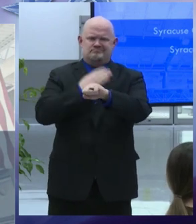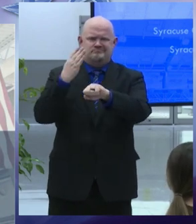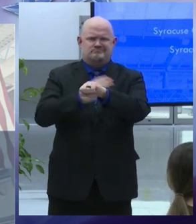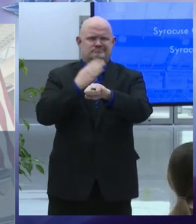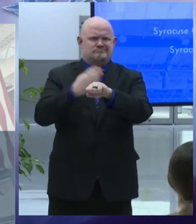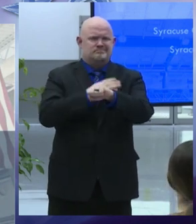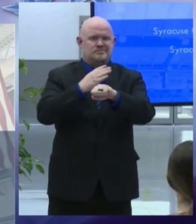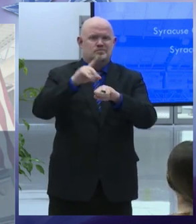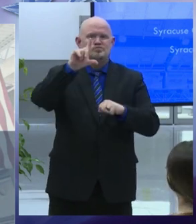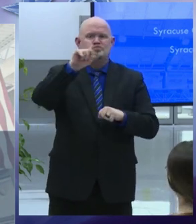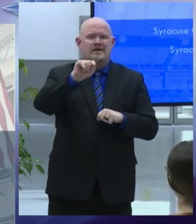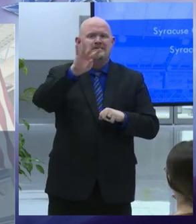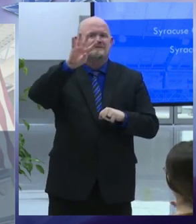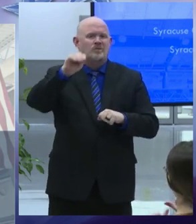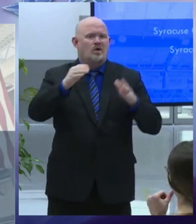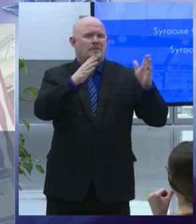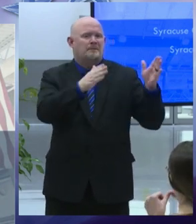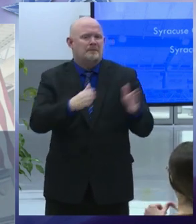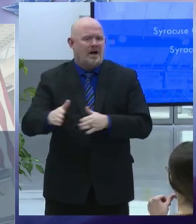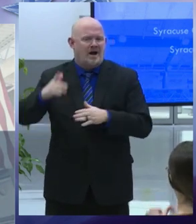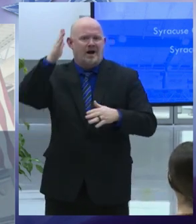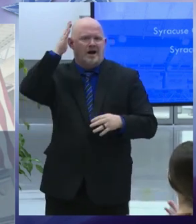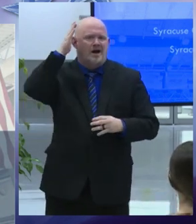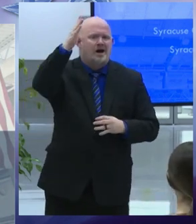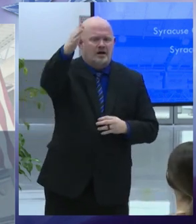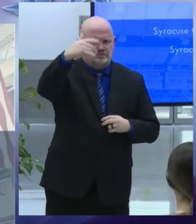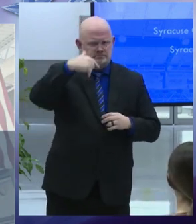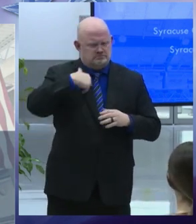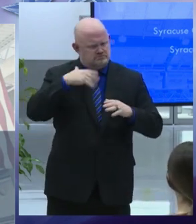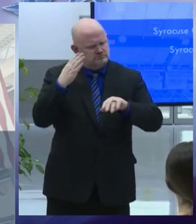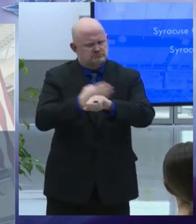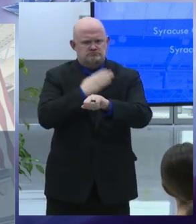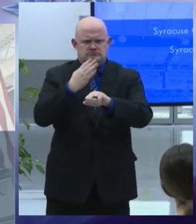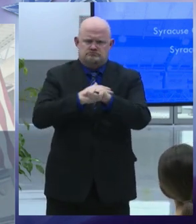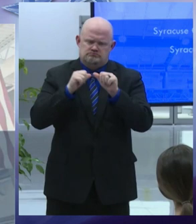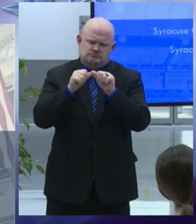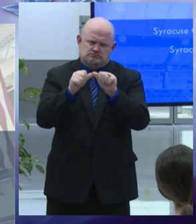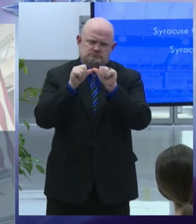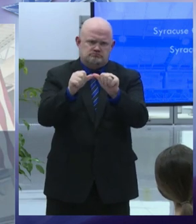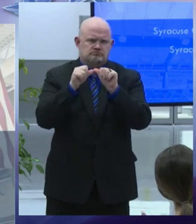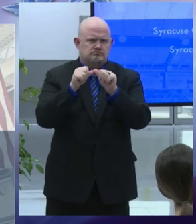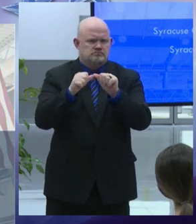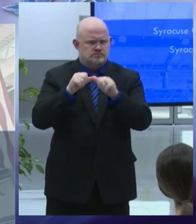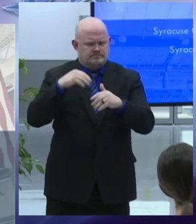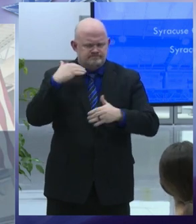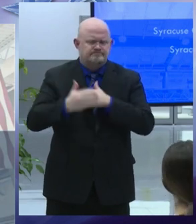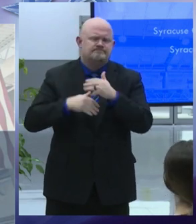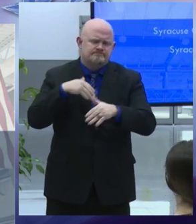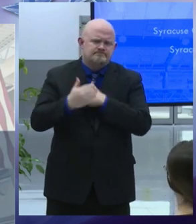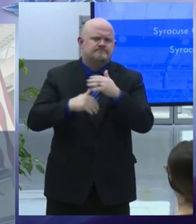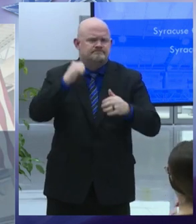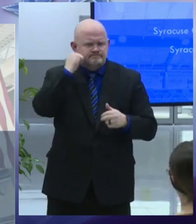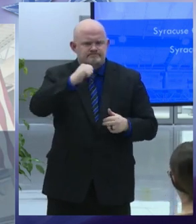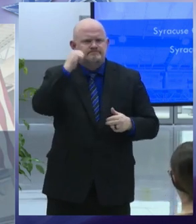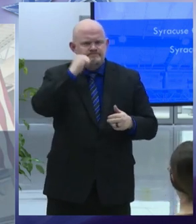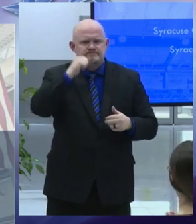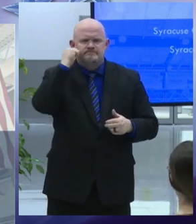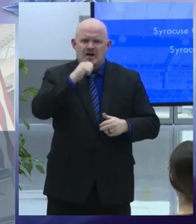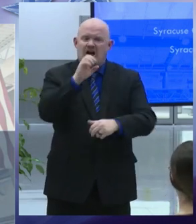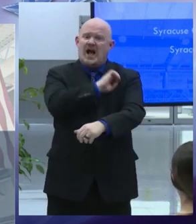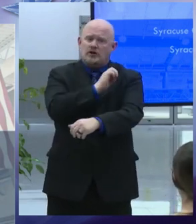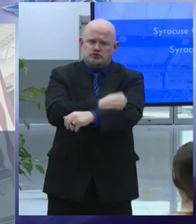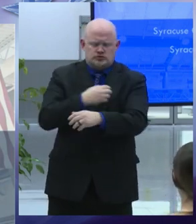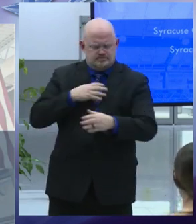syracuse sustainability plan while the city has made remarkable progress to increase energy efficiency and reduce our carbon footprint in recent years